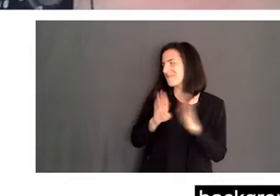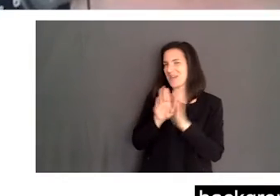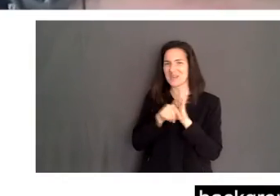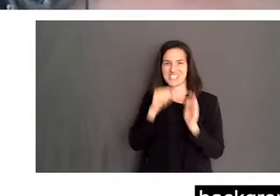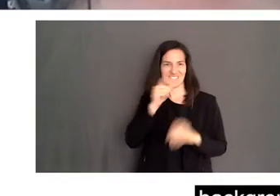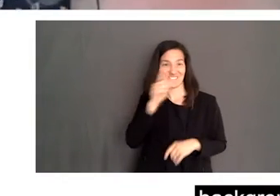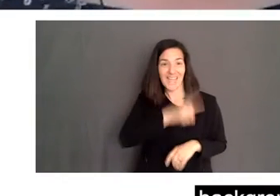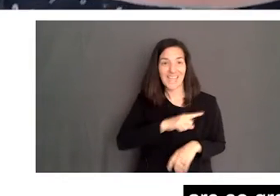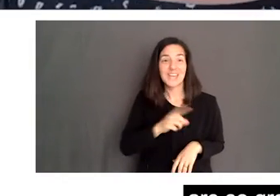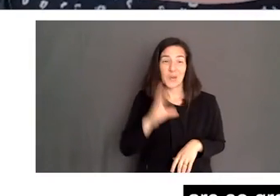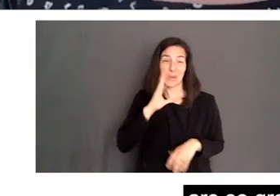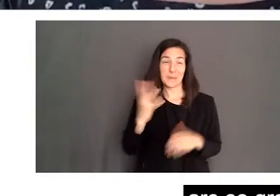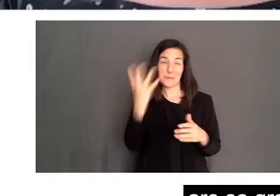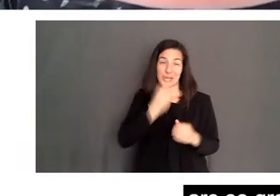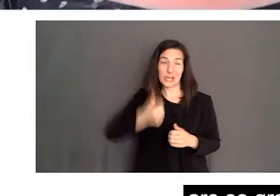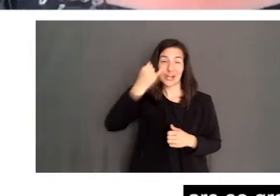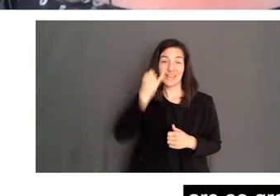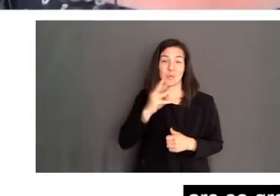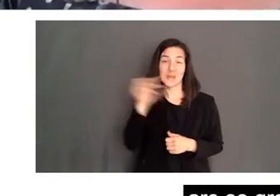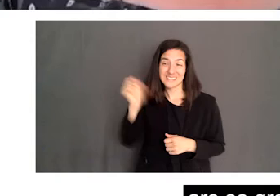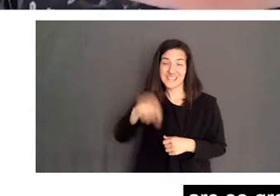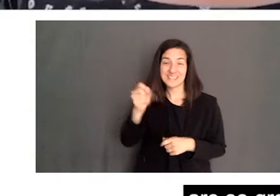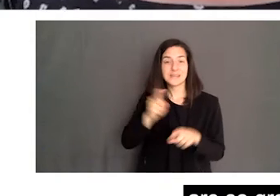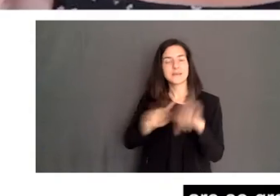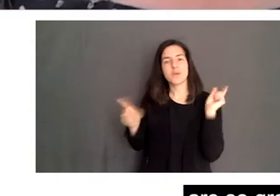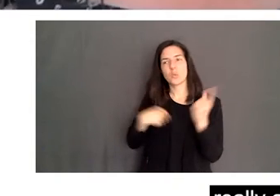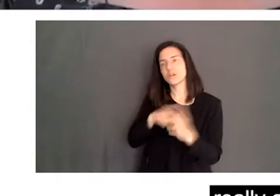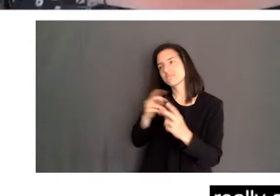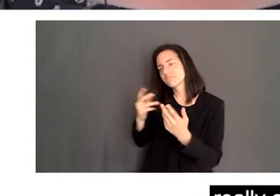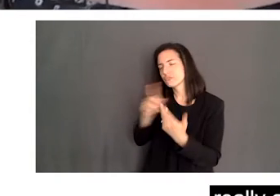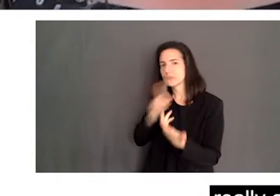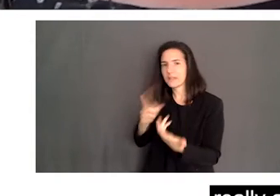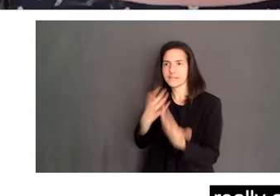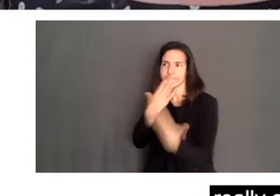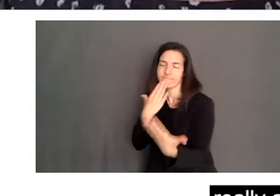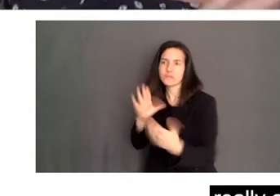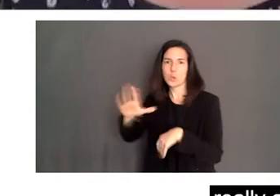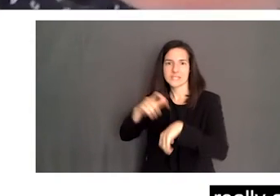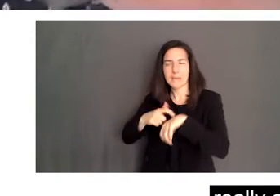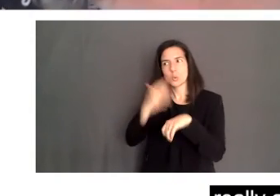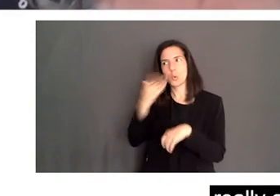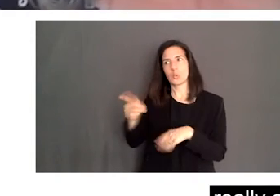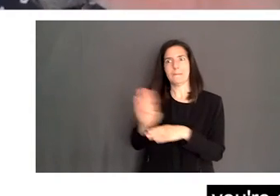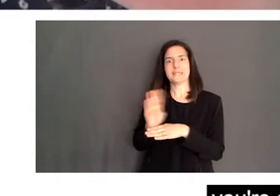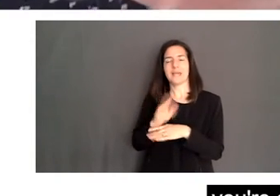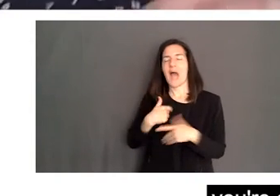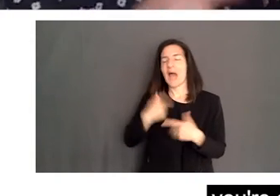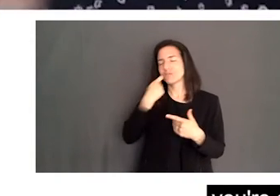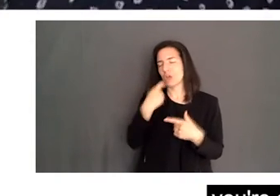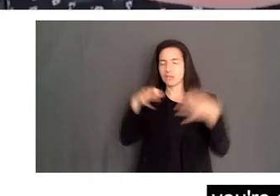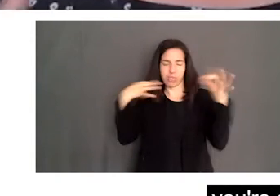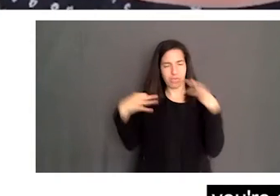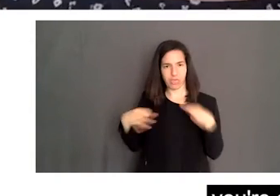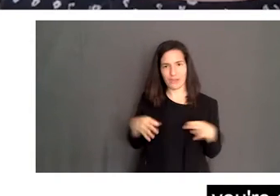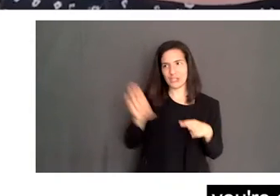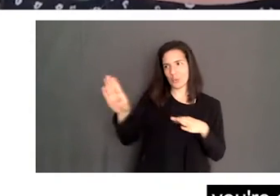much prettier, but we are so grateful for your time, knowing how busy you really are. I've just completed telling everyone you're in, you know, doing your